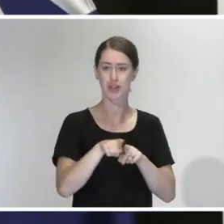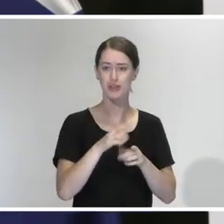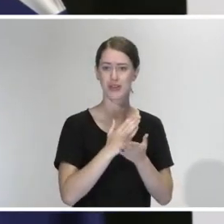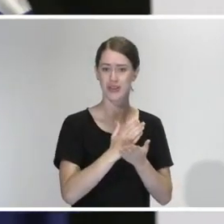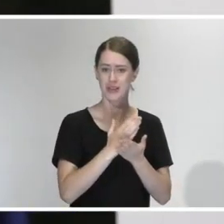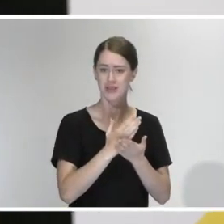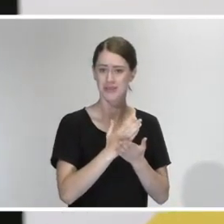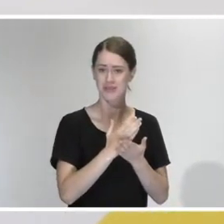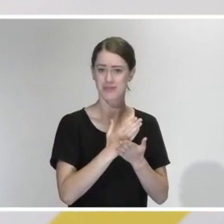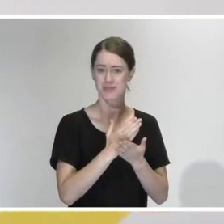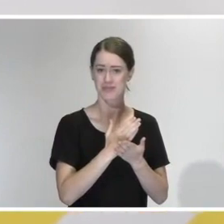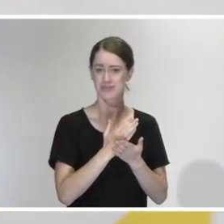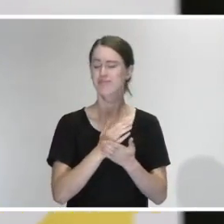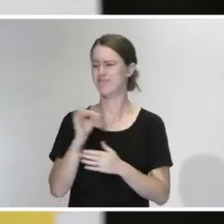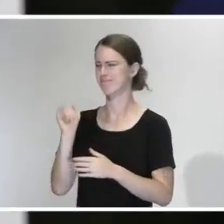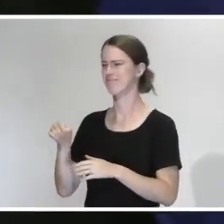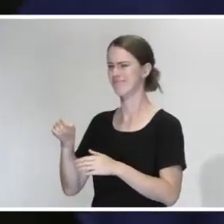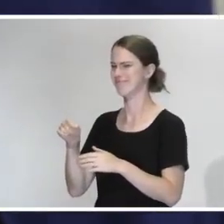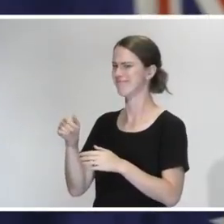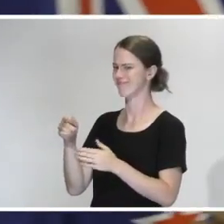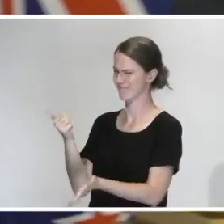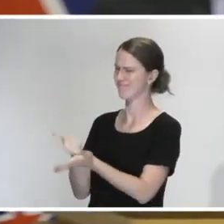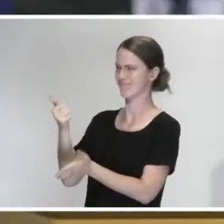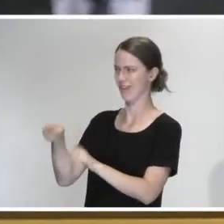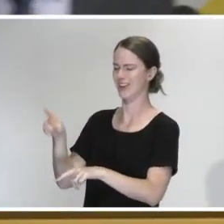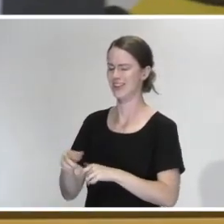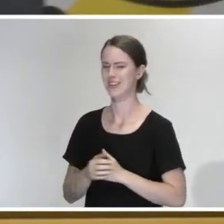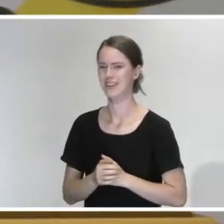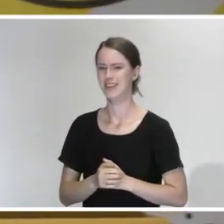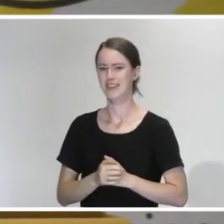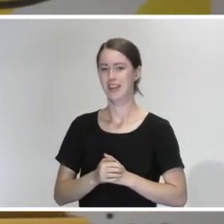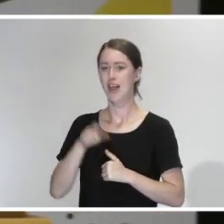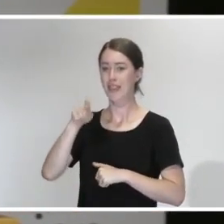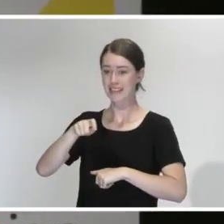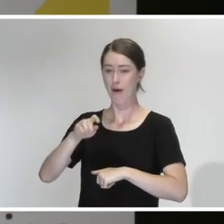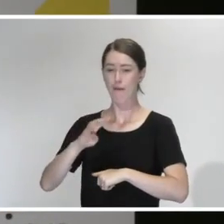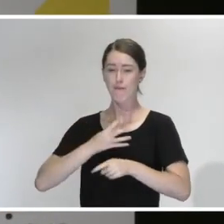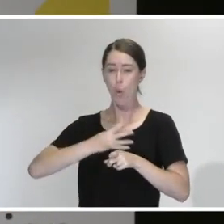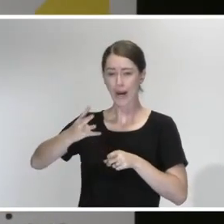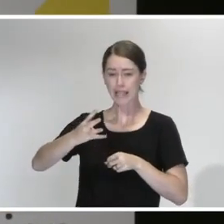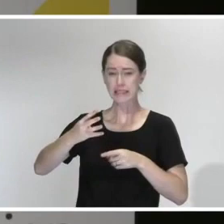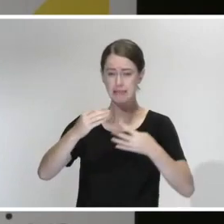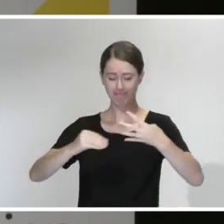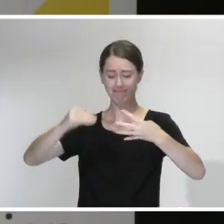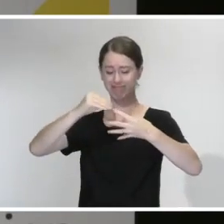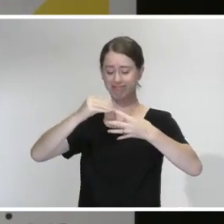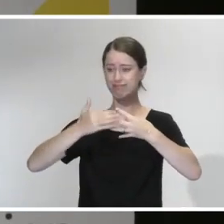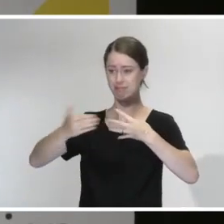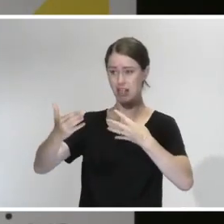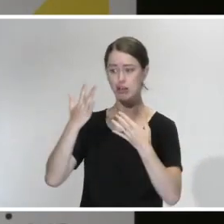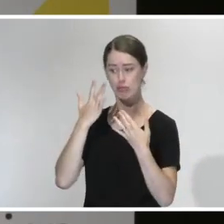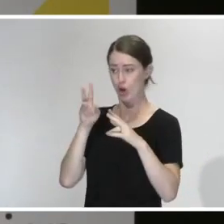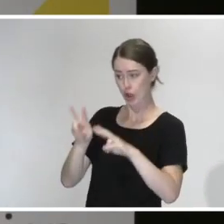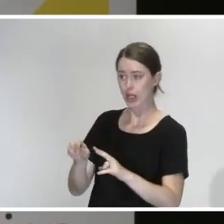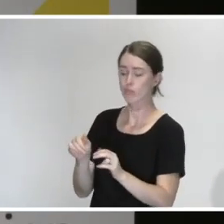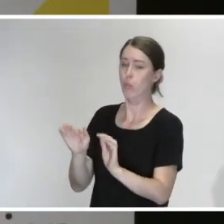share. Look, I think you've nailed it PM. If we are going to make the most of this period in this Alert Level and the signs are promising,